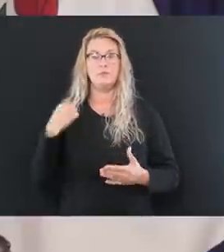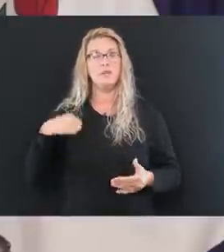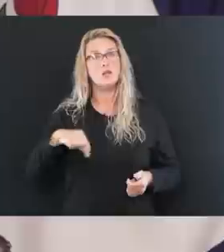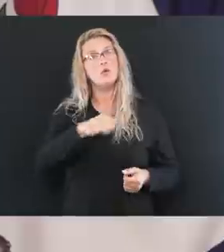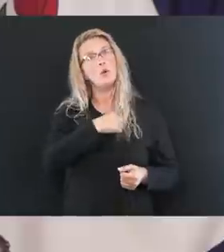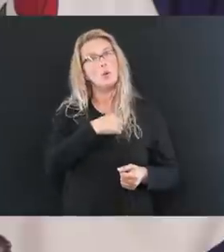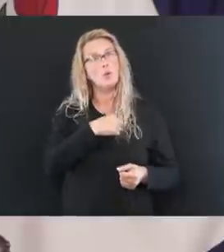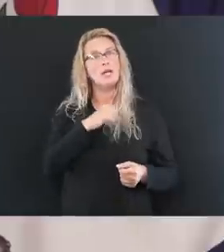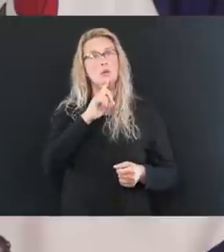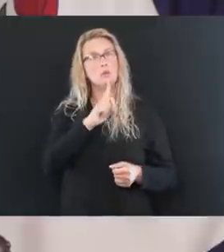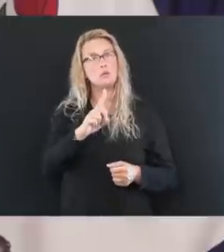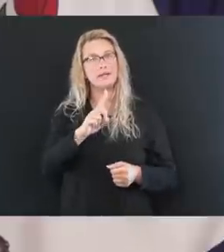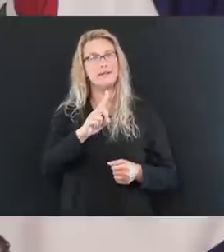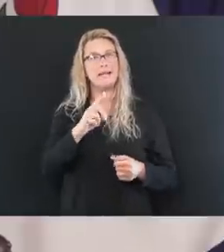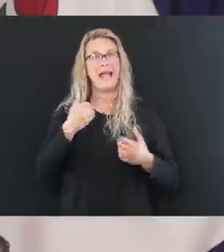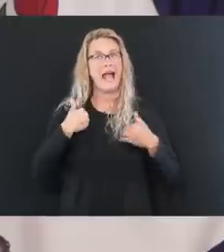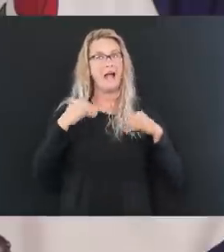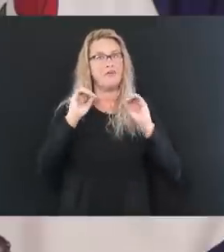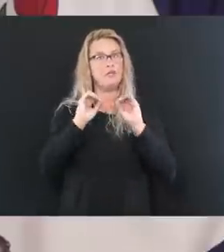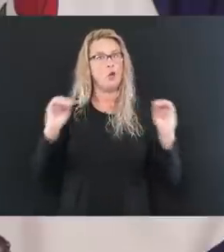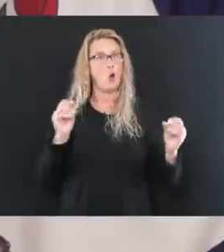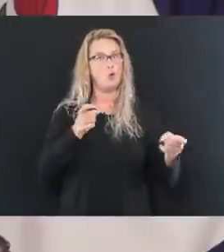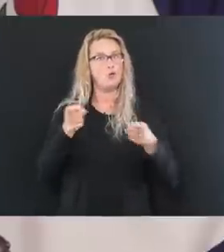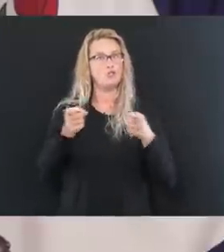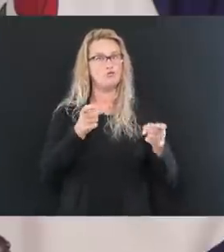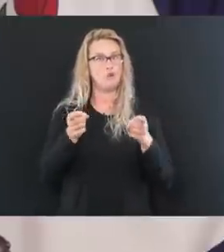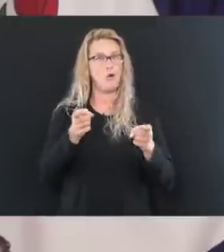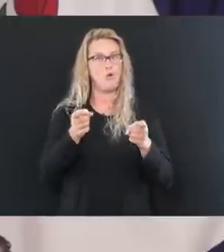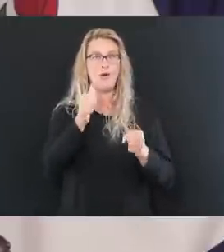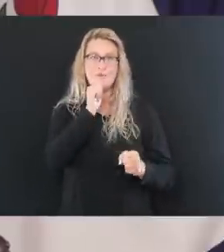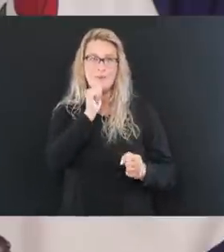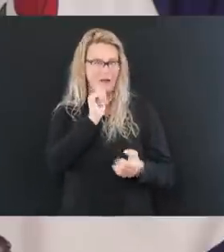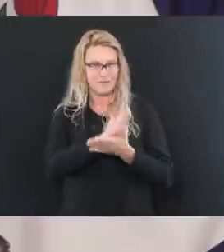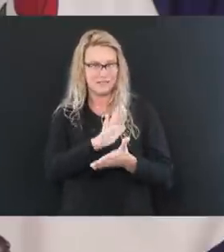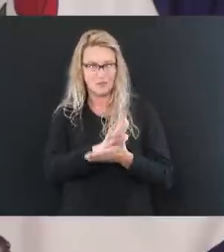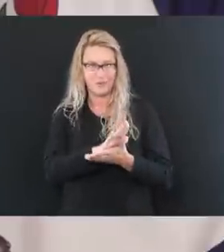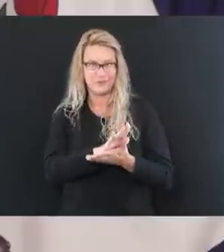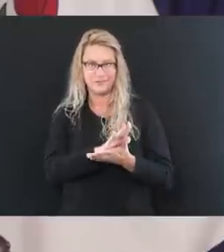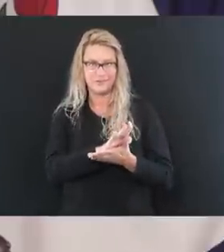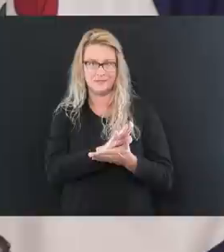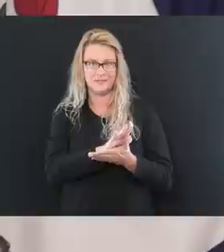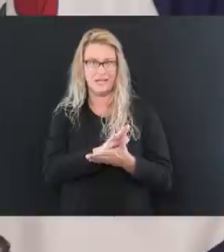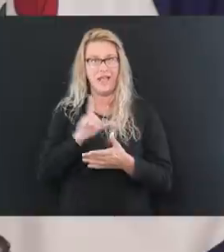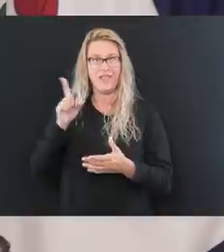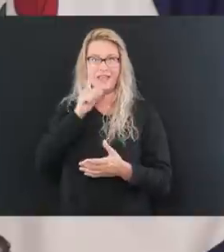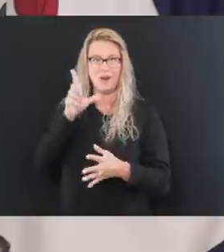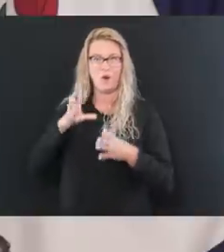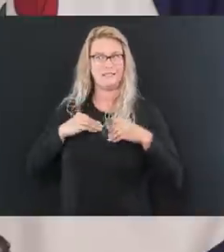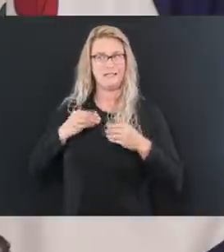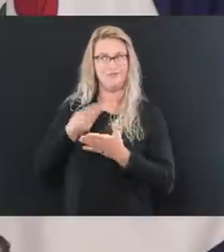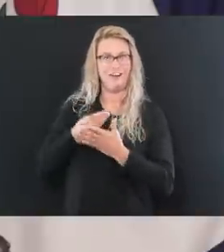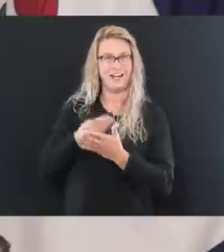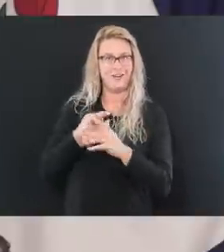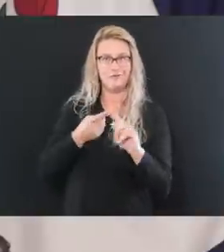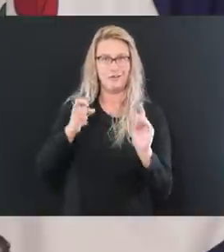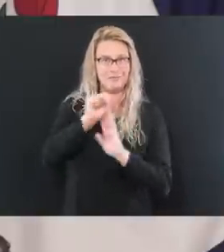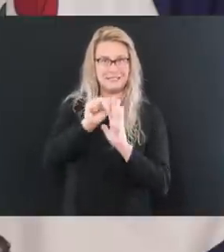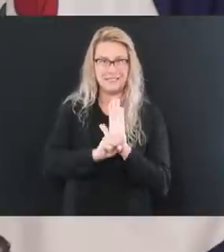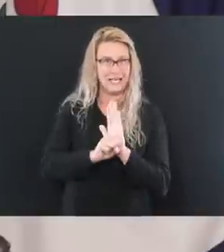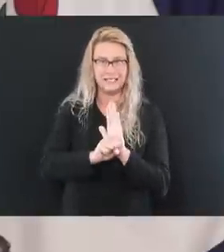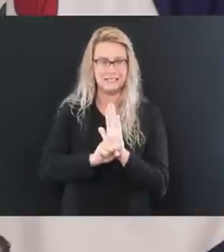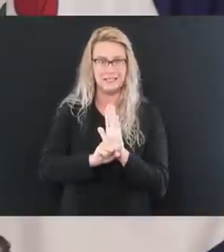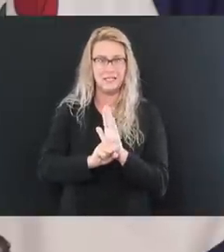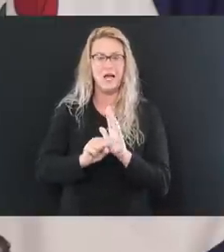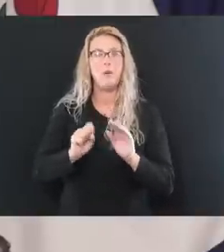as a state government, have no control really over these schools. They do not take funding whatsoever from us and all that kind of stuff,